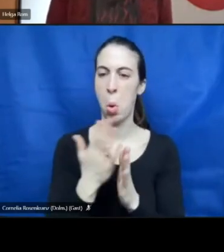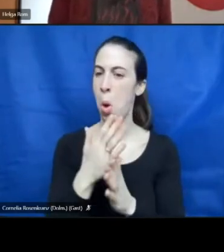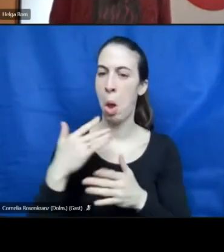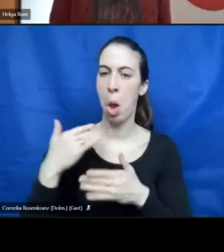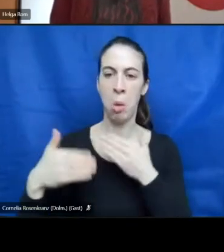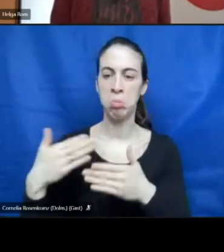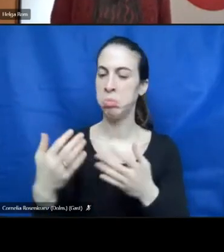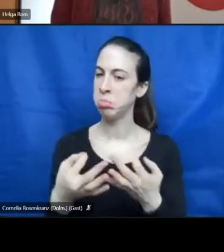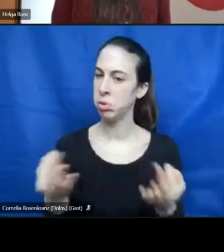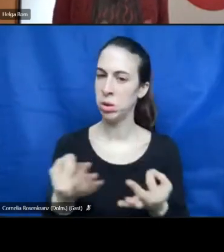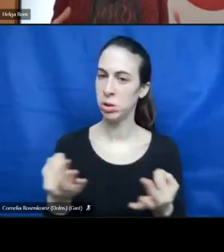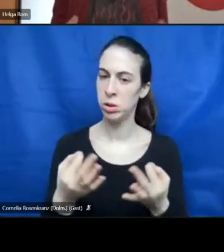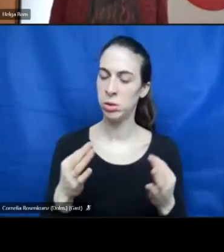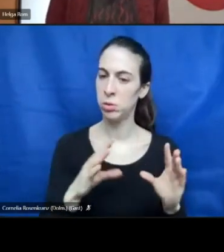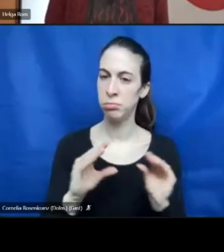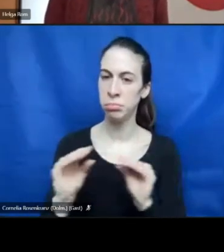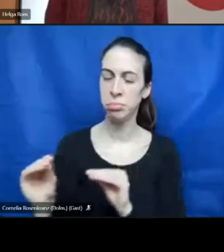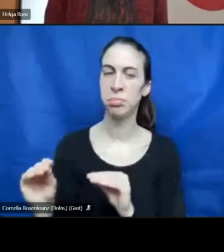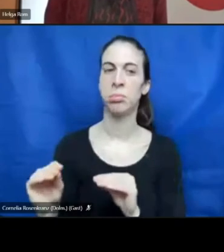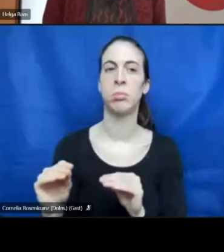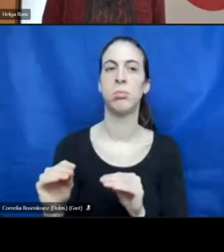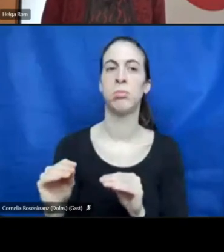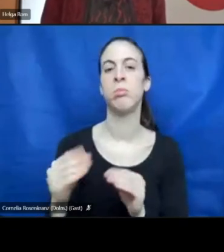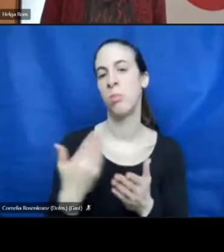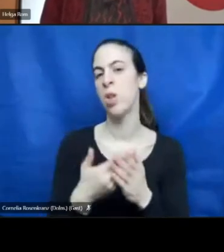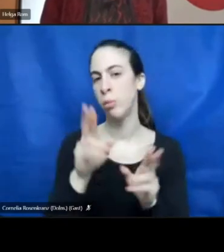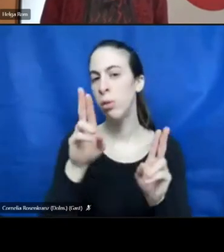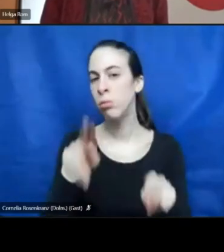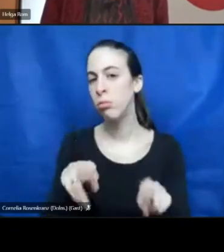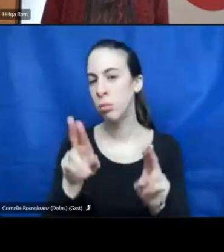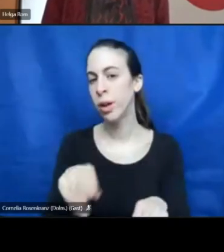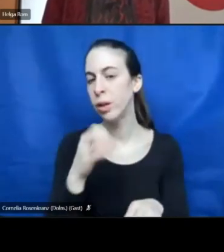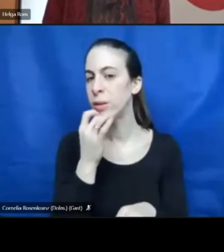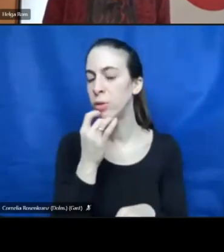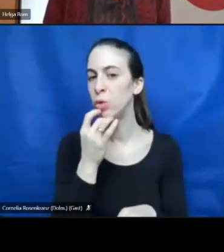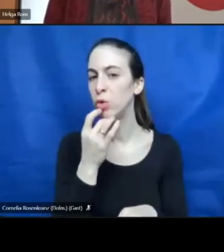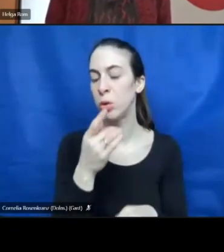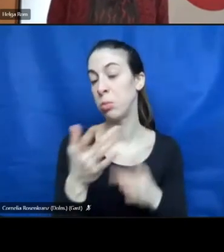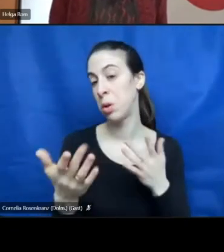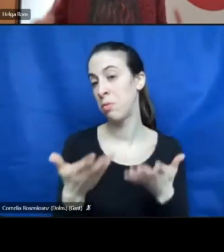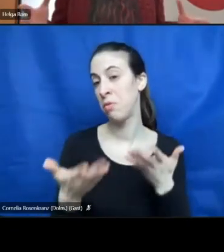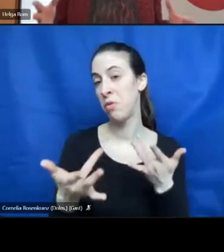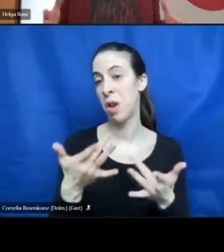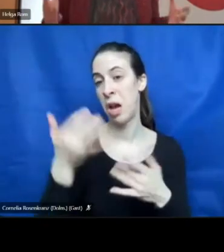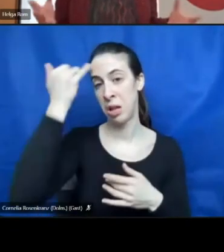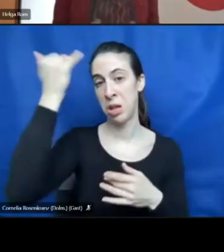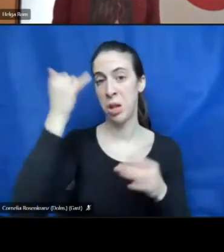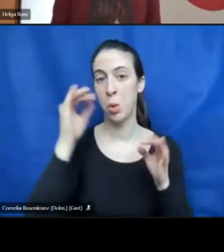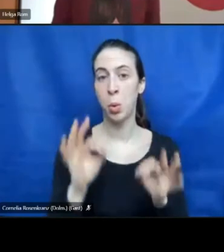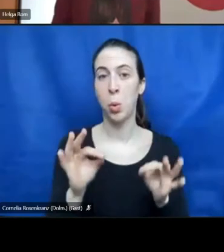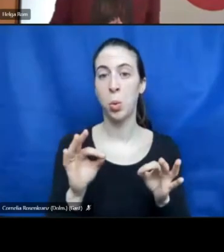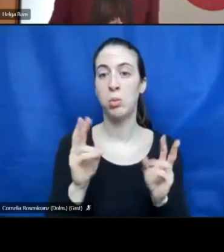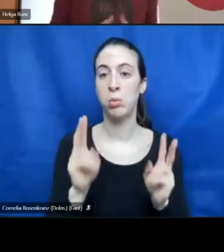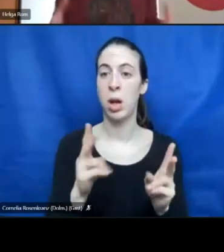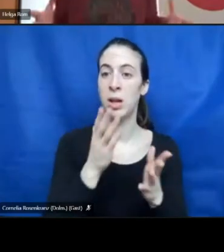And you're right, so maybe it's a real good idea to make a